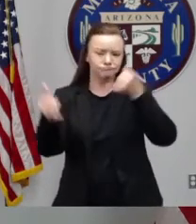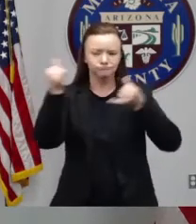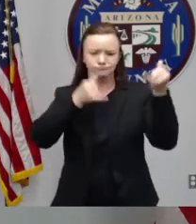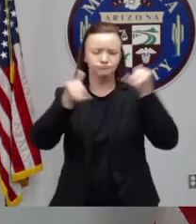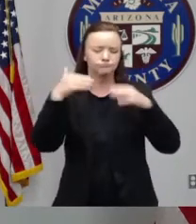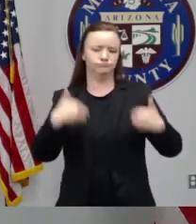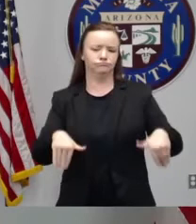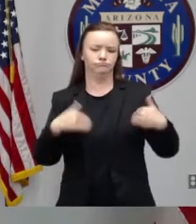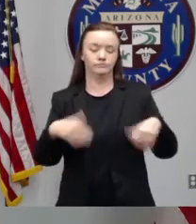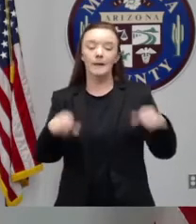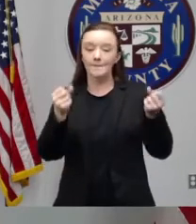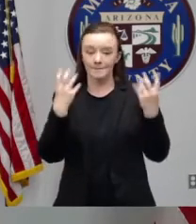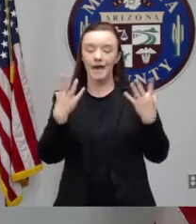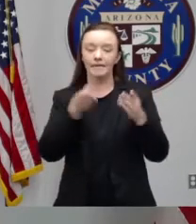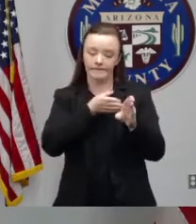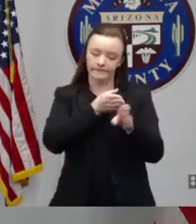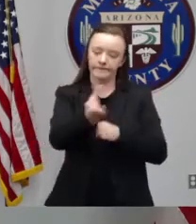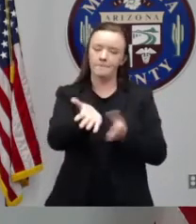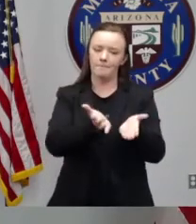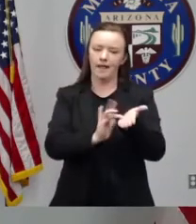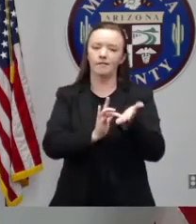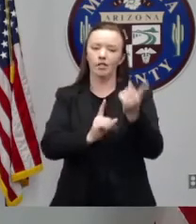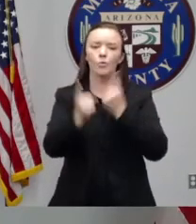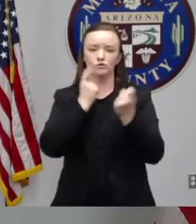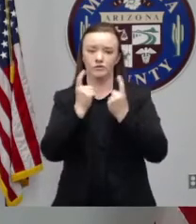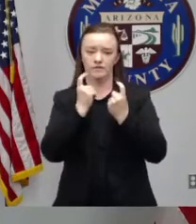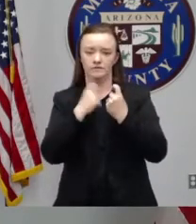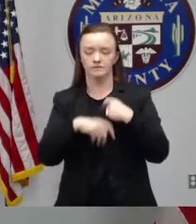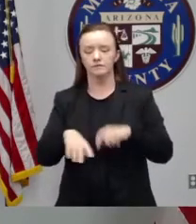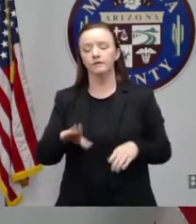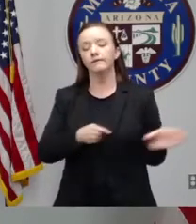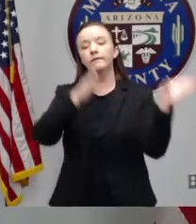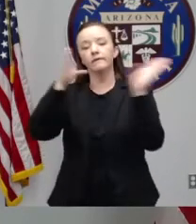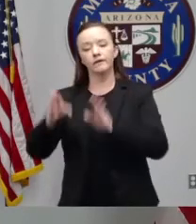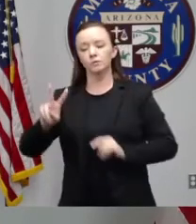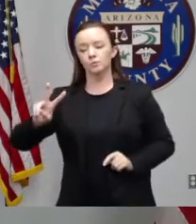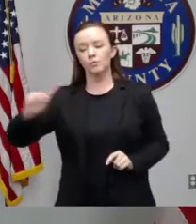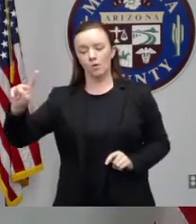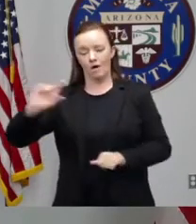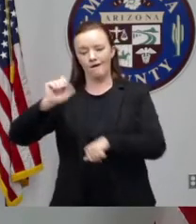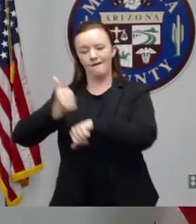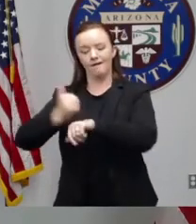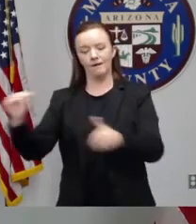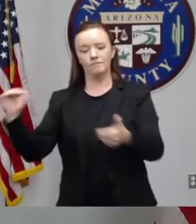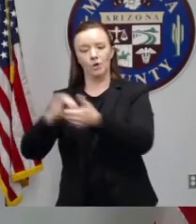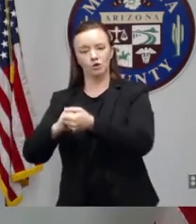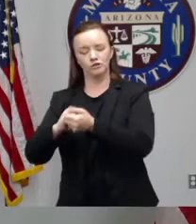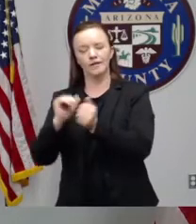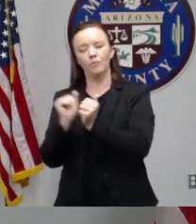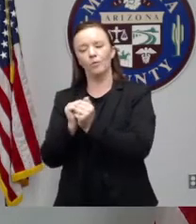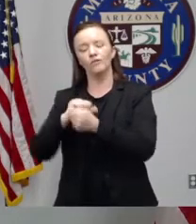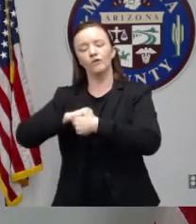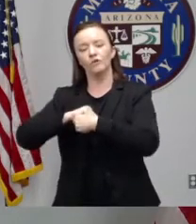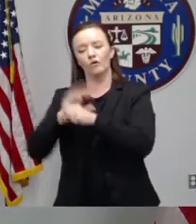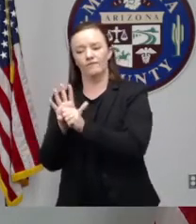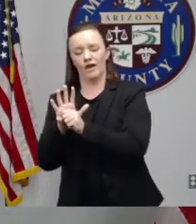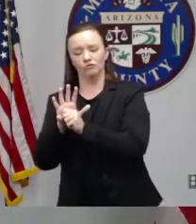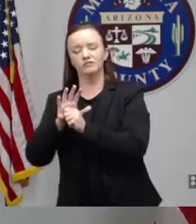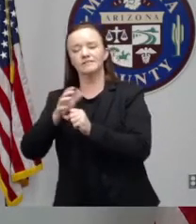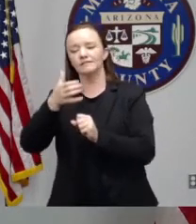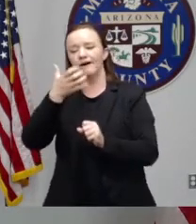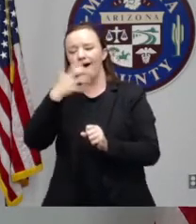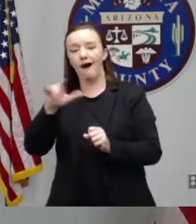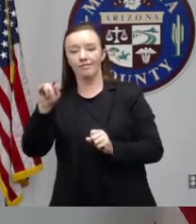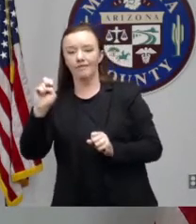which many of those were medical in nature. 211 began the partnership with the coronavirus line, or COVID-19